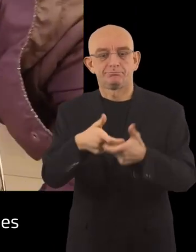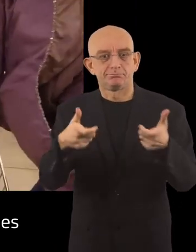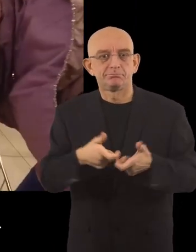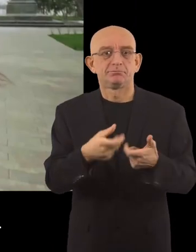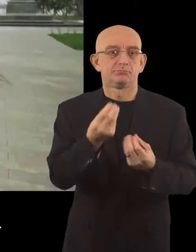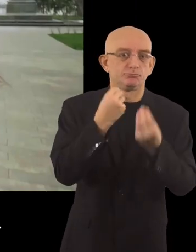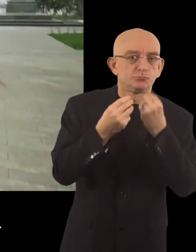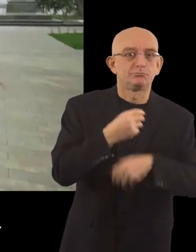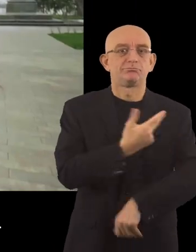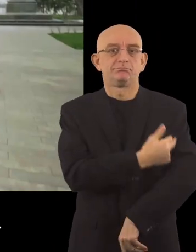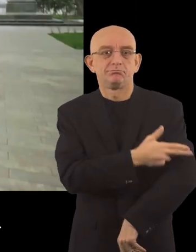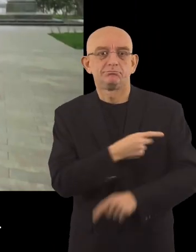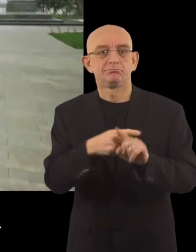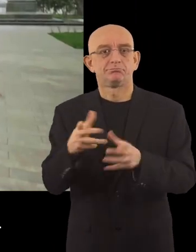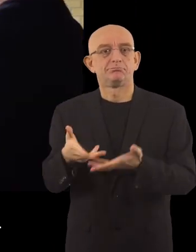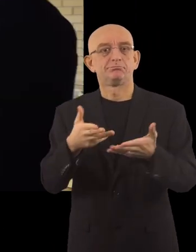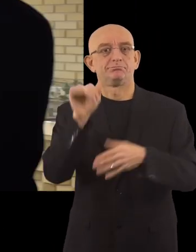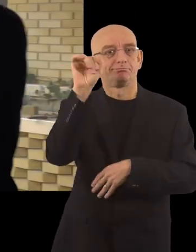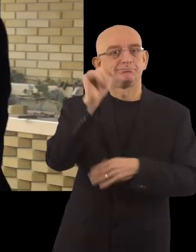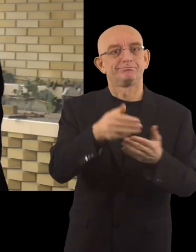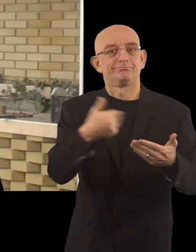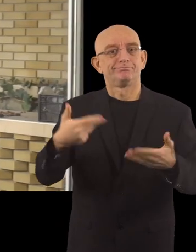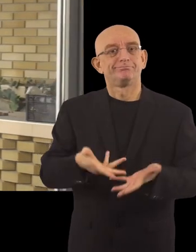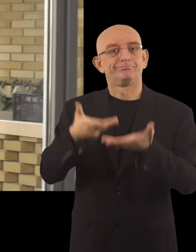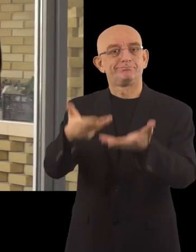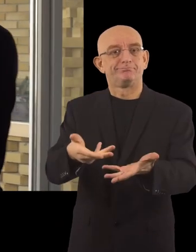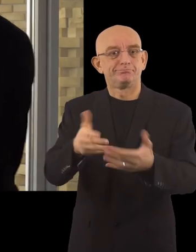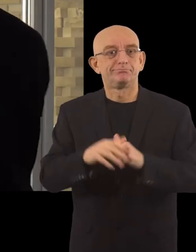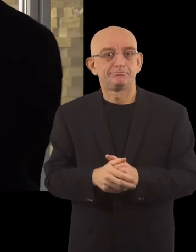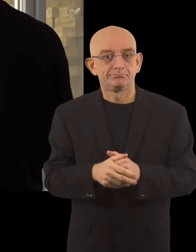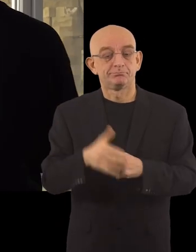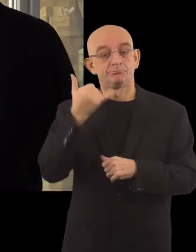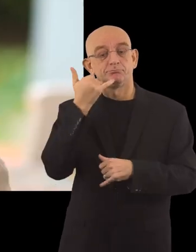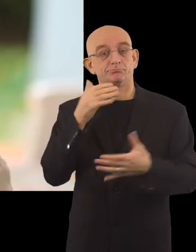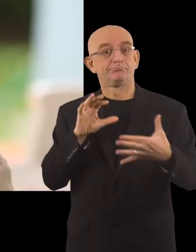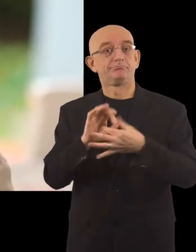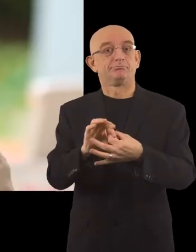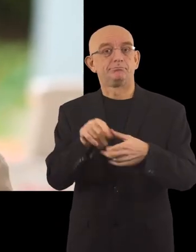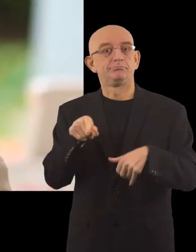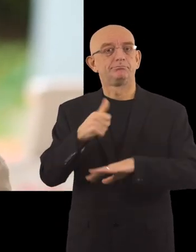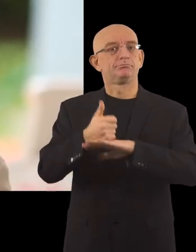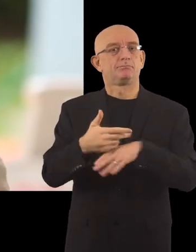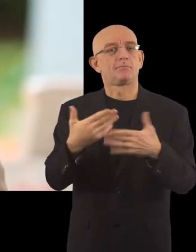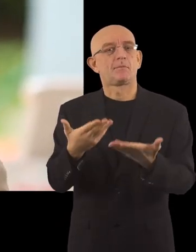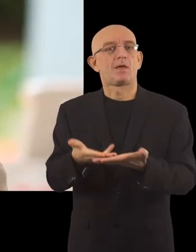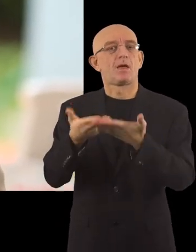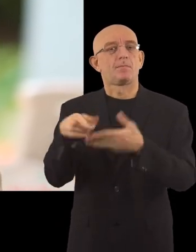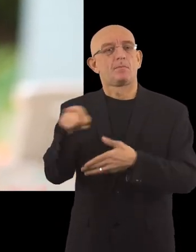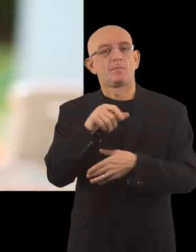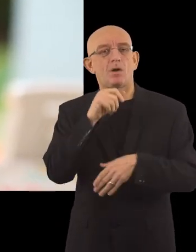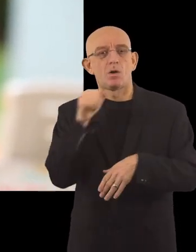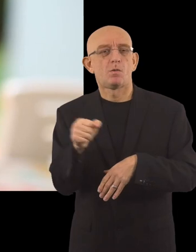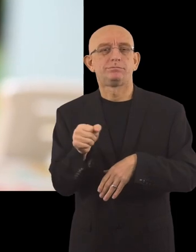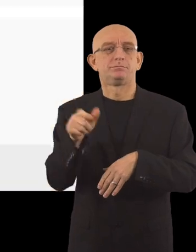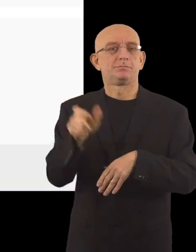as medicines and deliver these safely to their doors. A telephone helpline was also set up that older people living